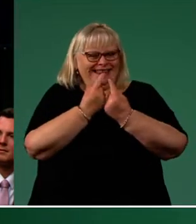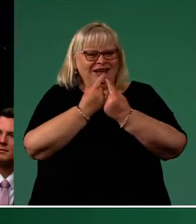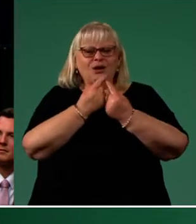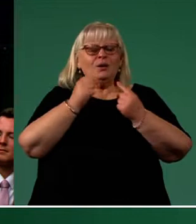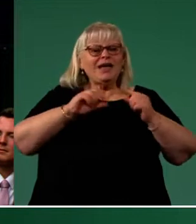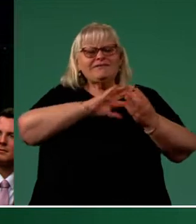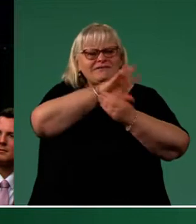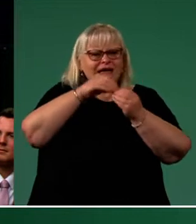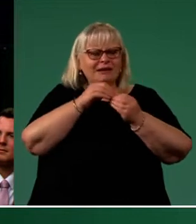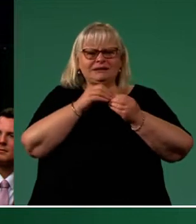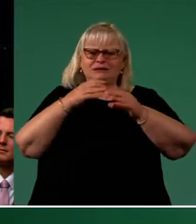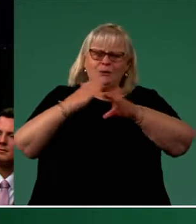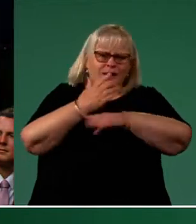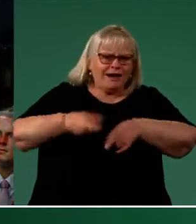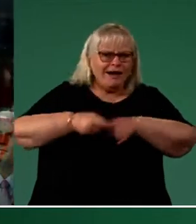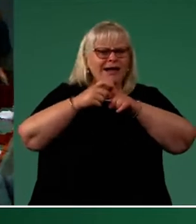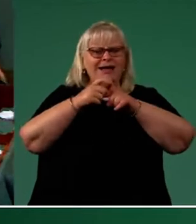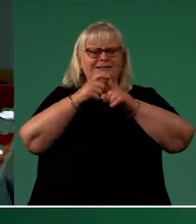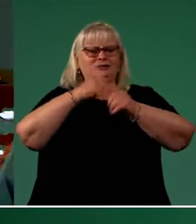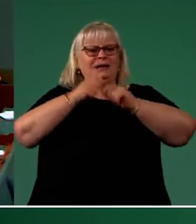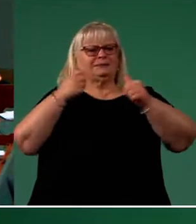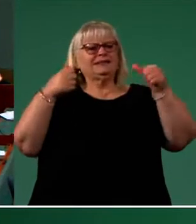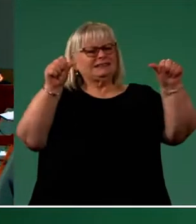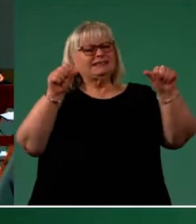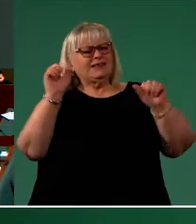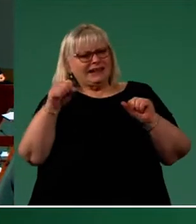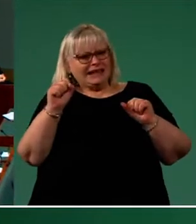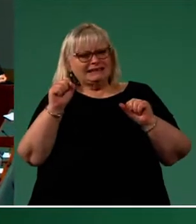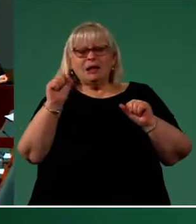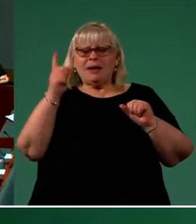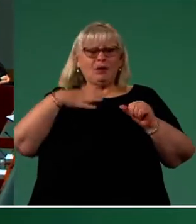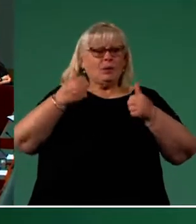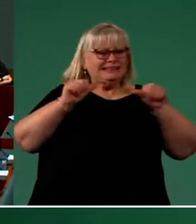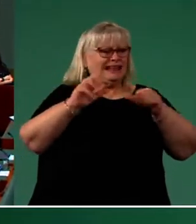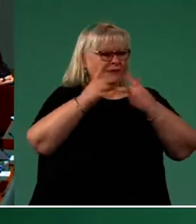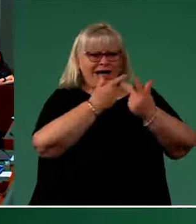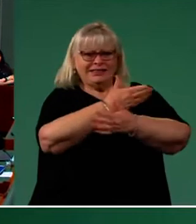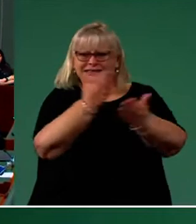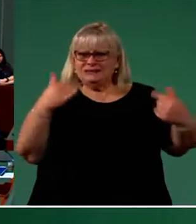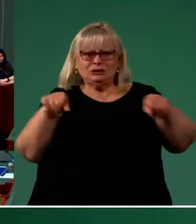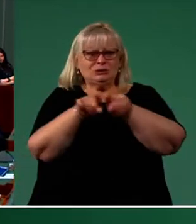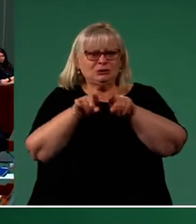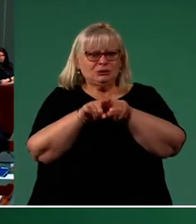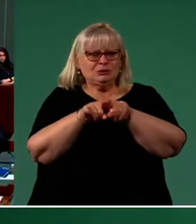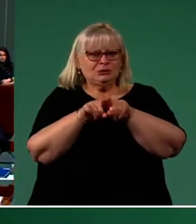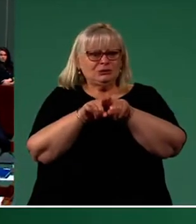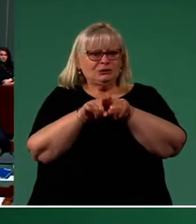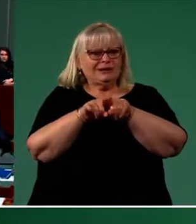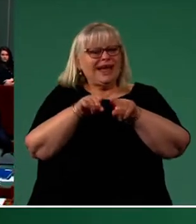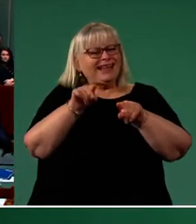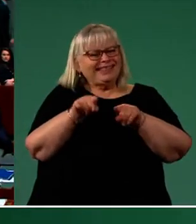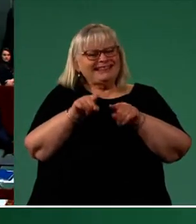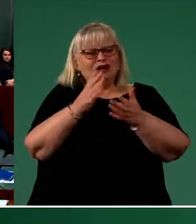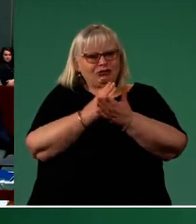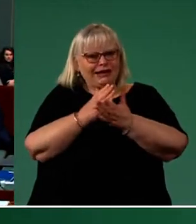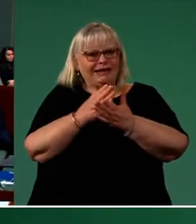families who work hard for their personal success, but who also want success for our community and nation. This mentality has